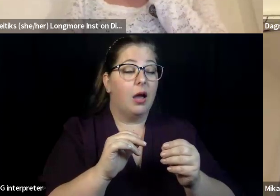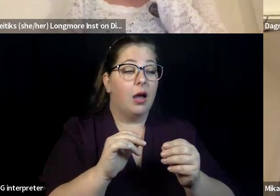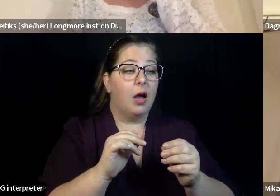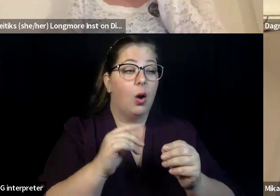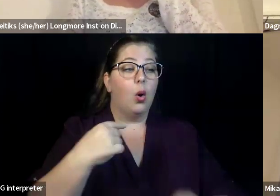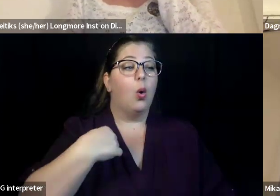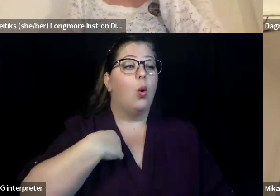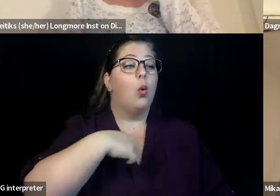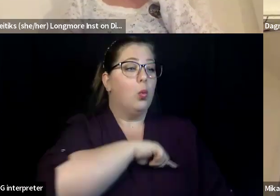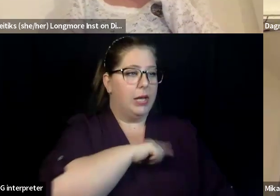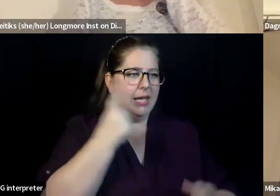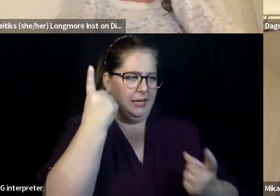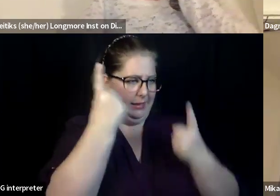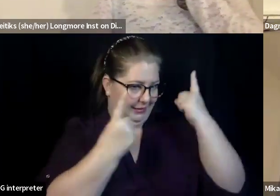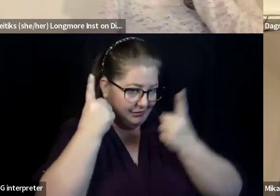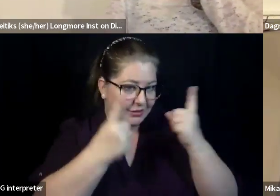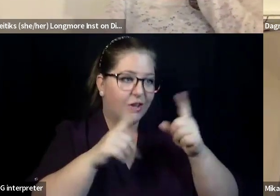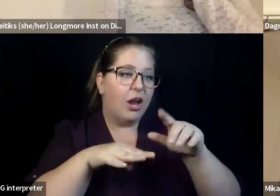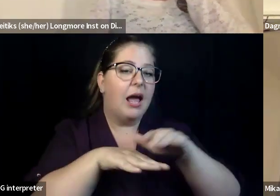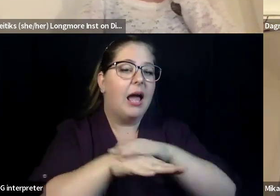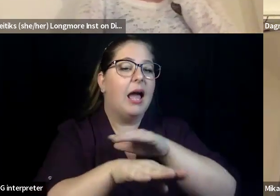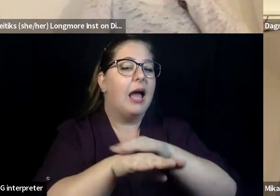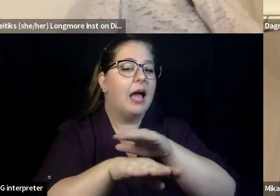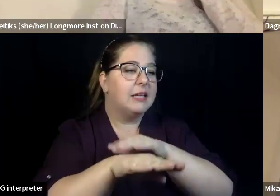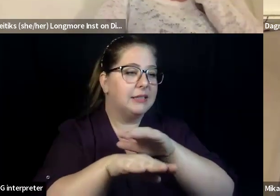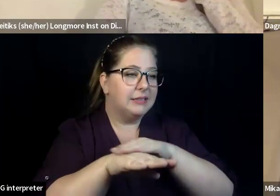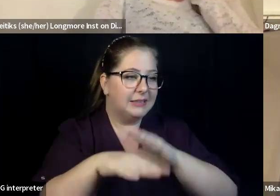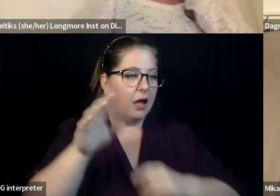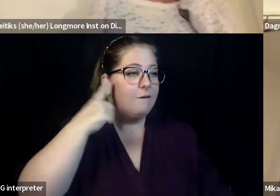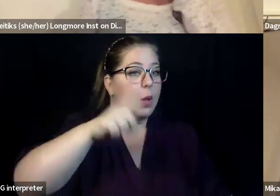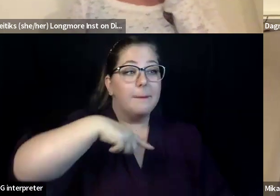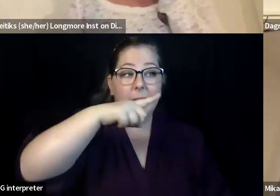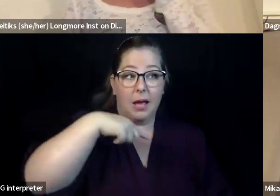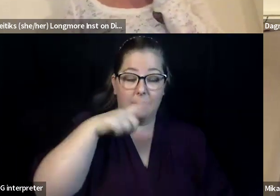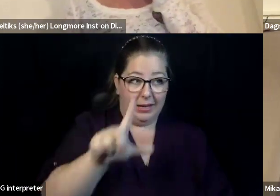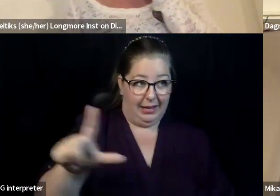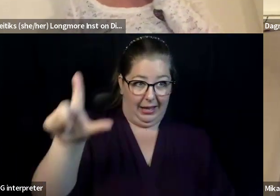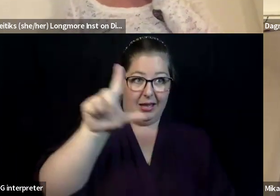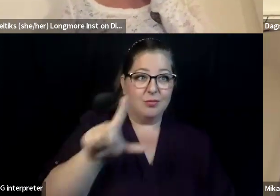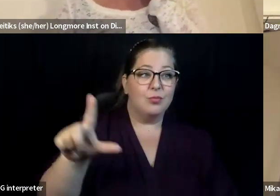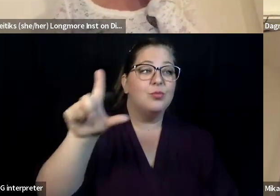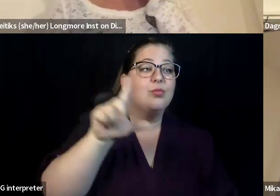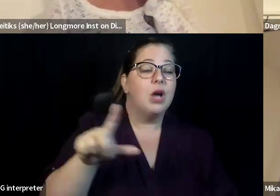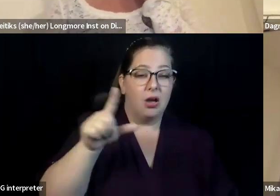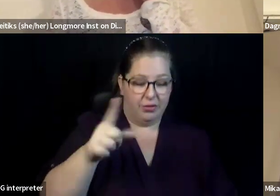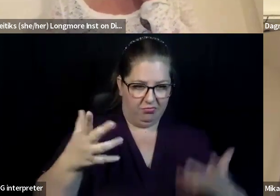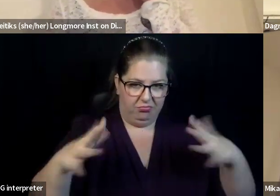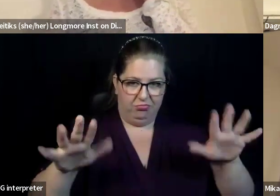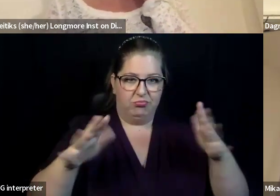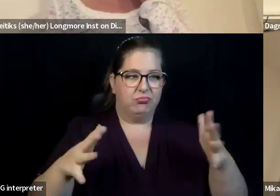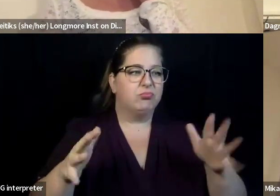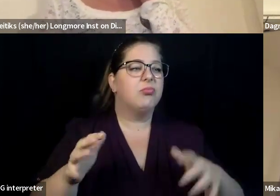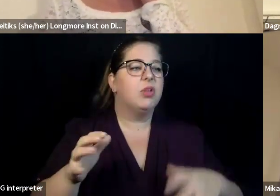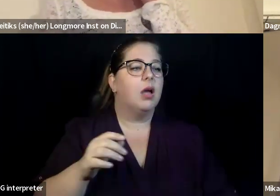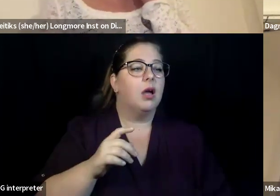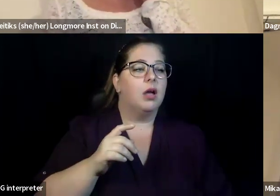Um, we've already met with the public library and have, uh, the, the talking books, um, section of library to learn about how we can